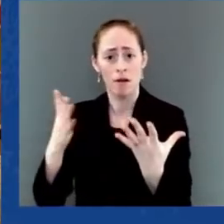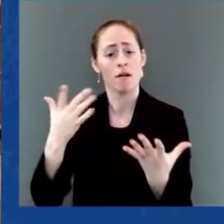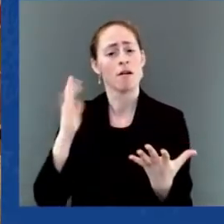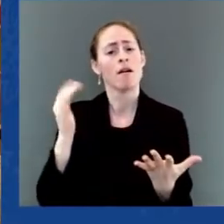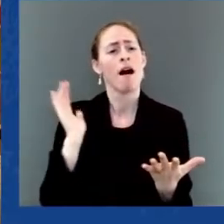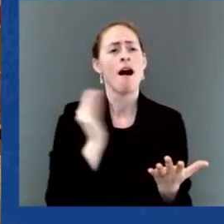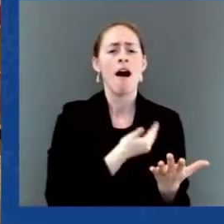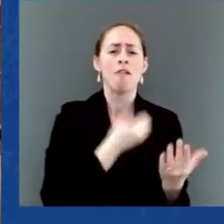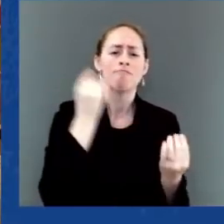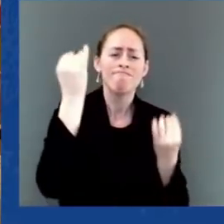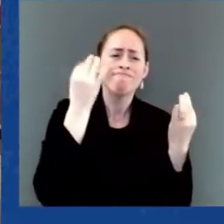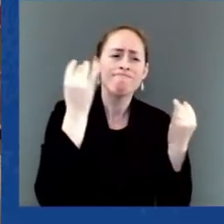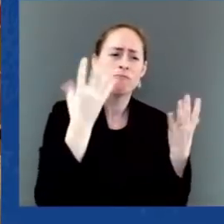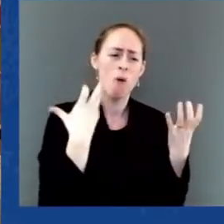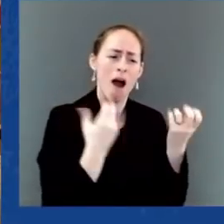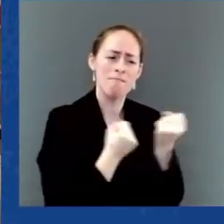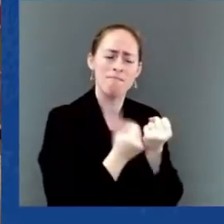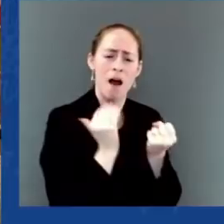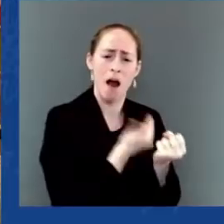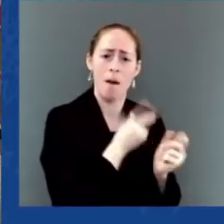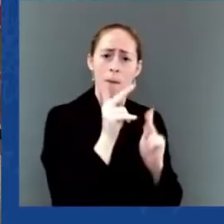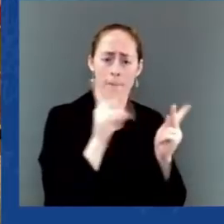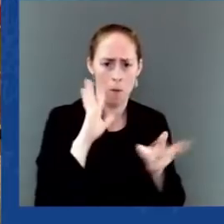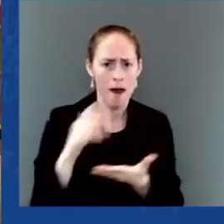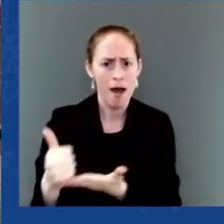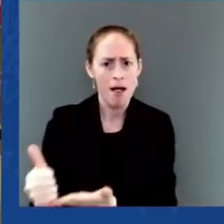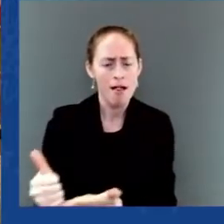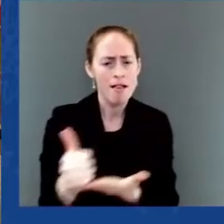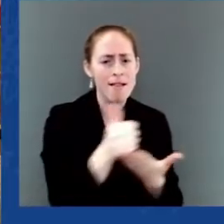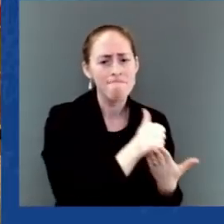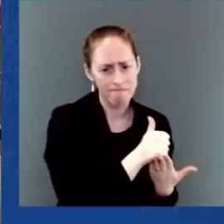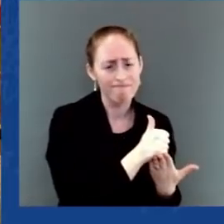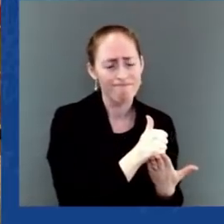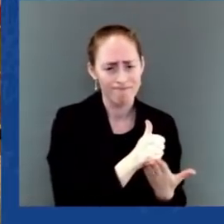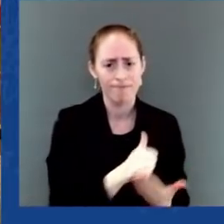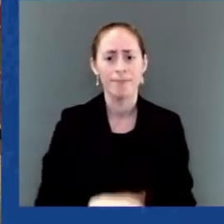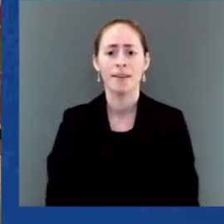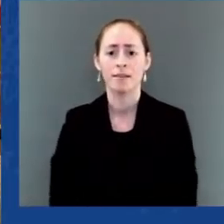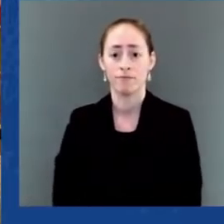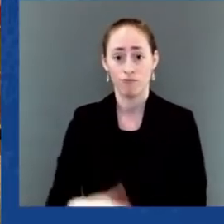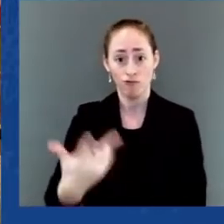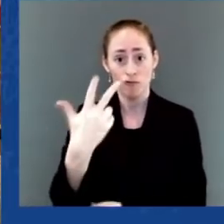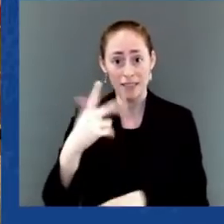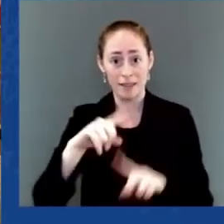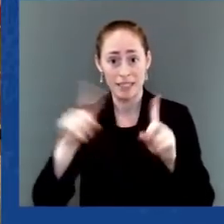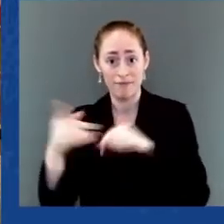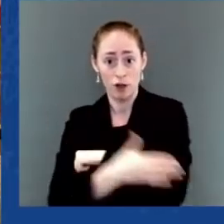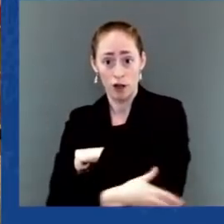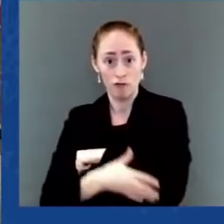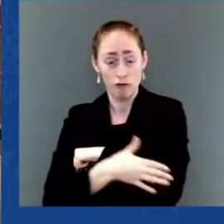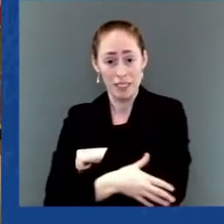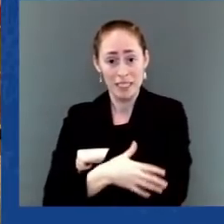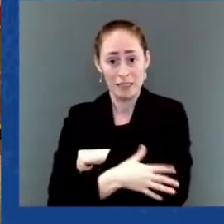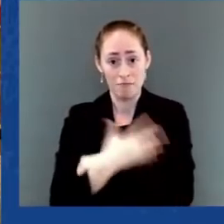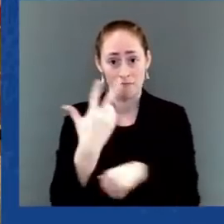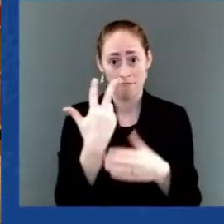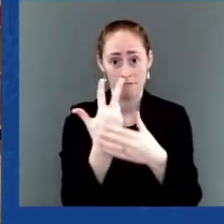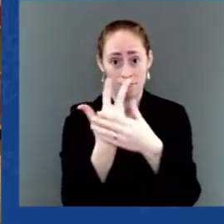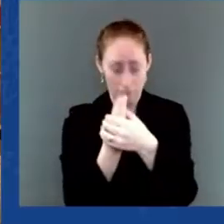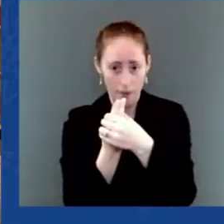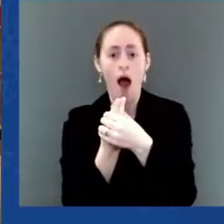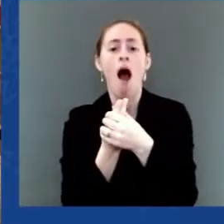in full respect for our sovereignty is the best instrument to face the competition